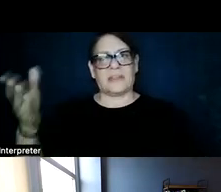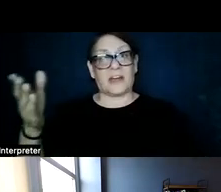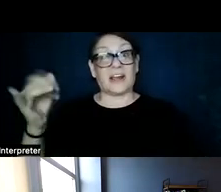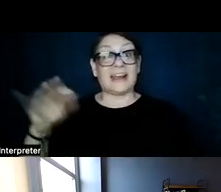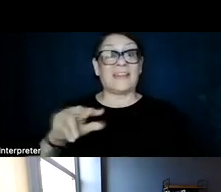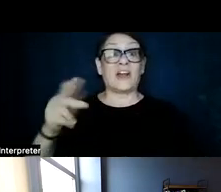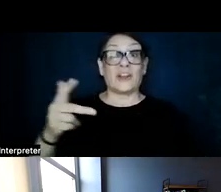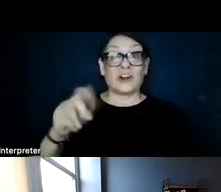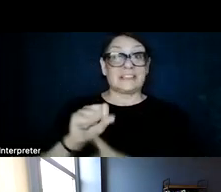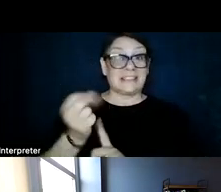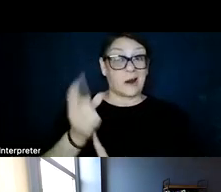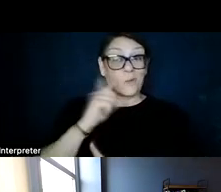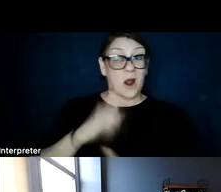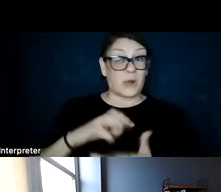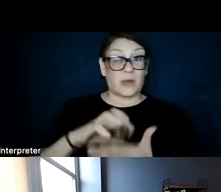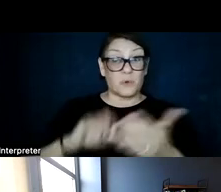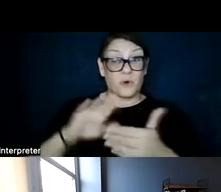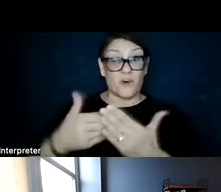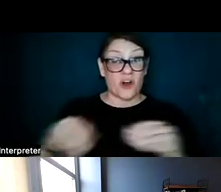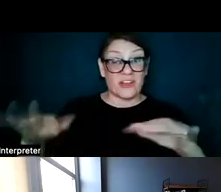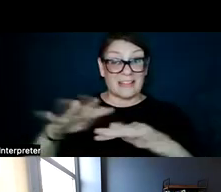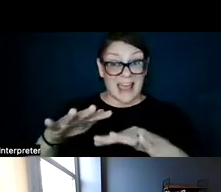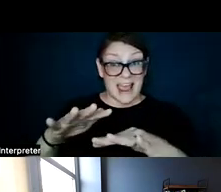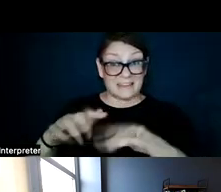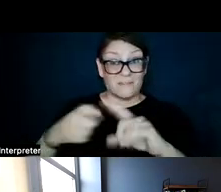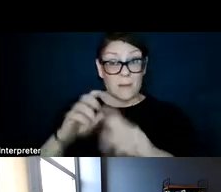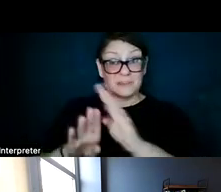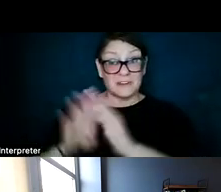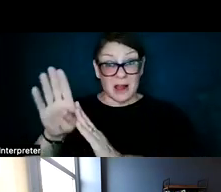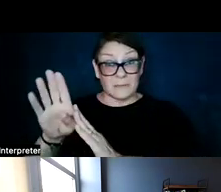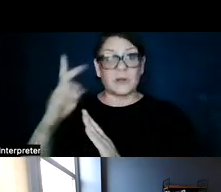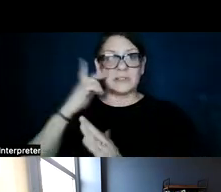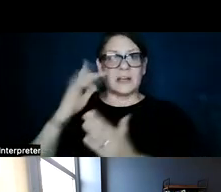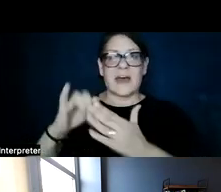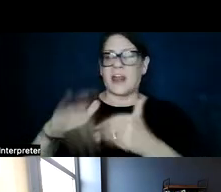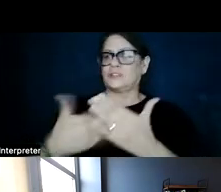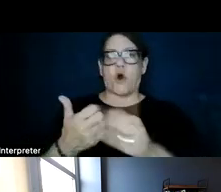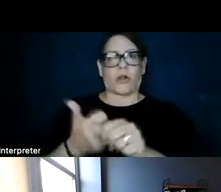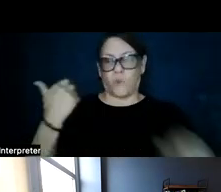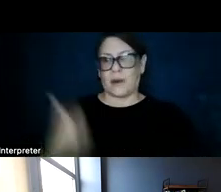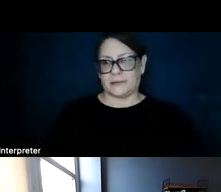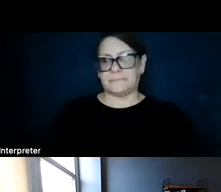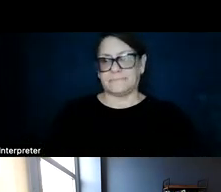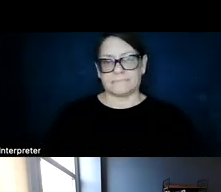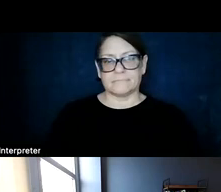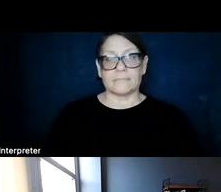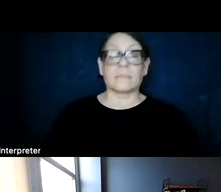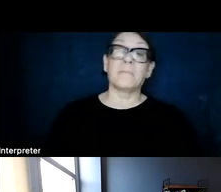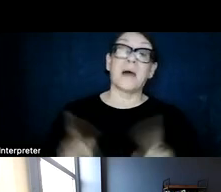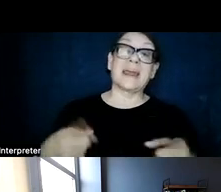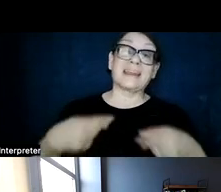scenario, which we remove all that area from development, we see that it's all avoided. In contrast,